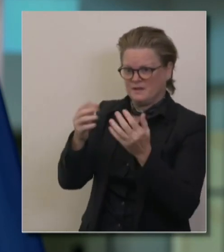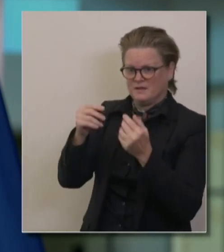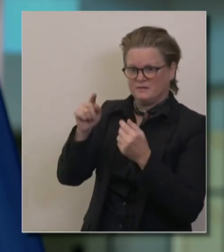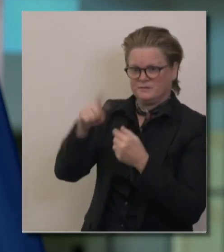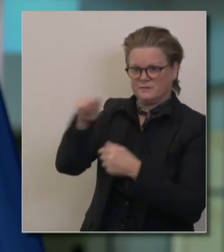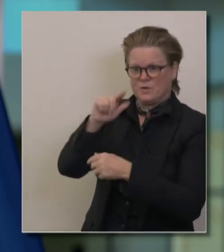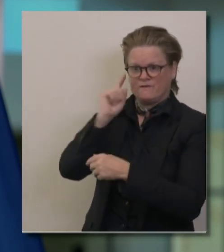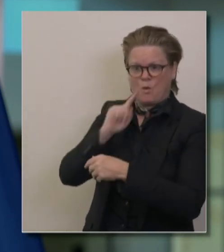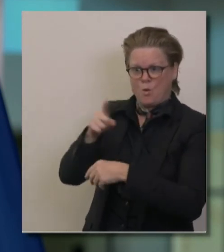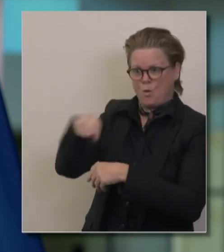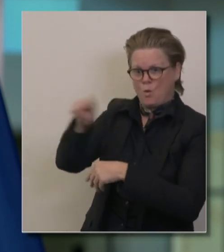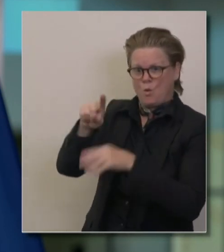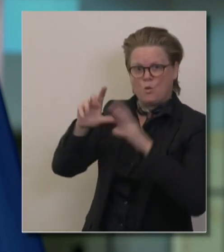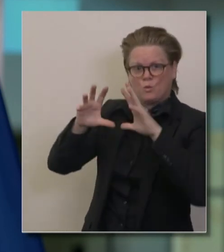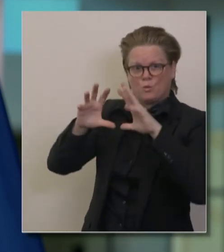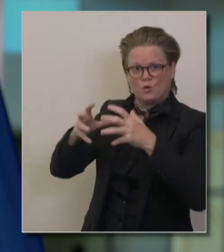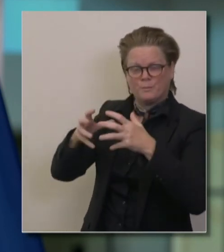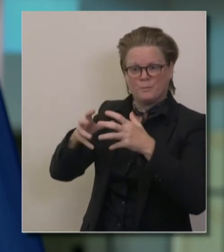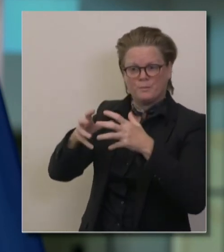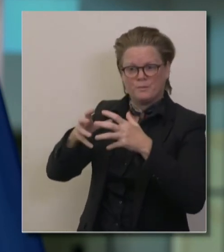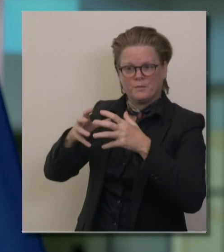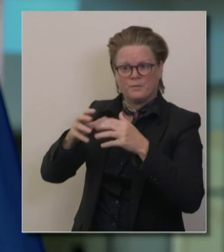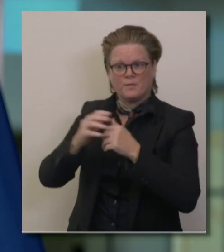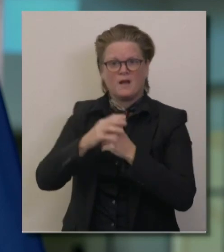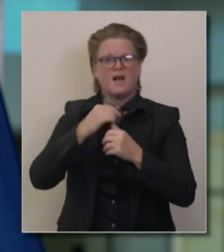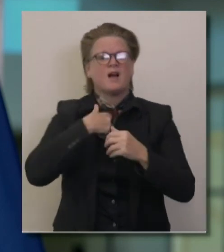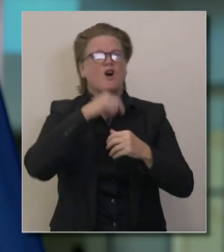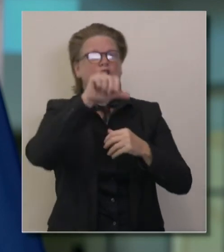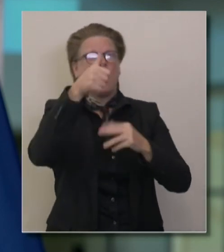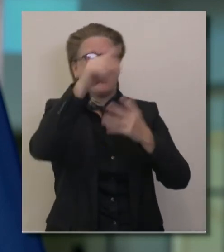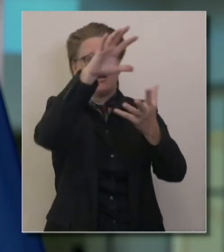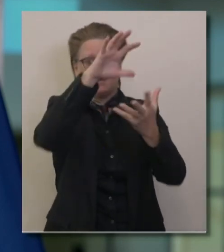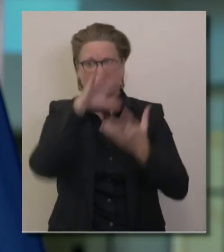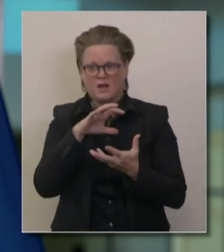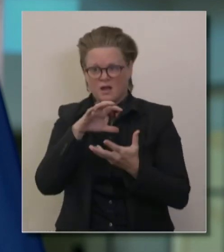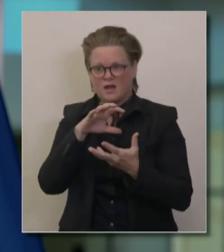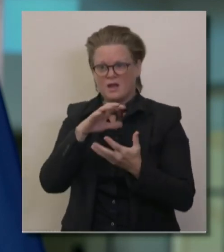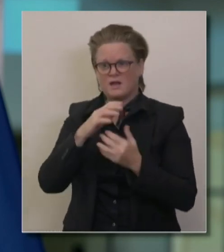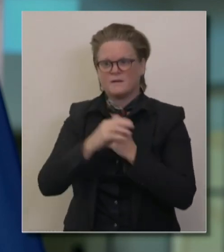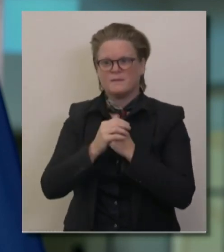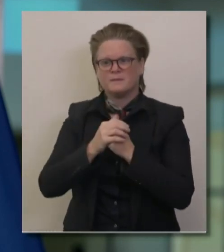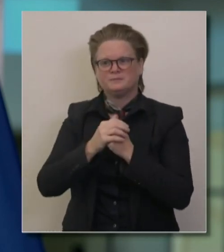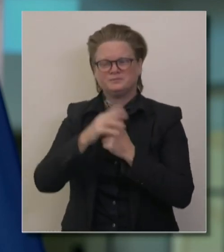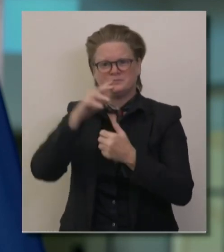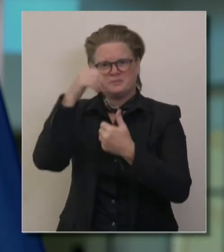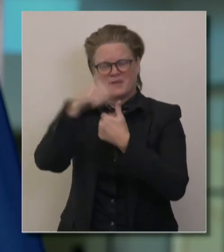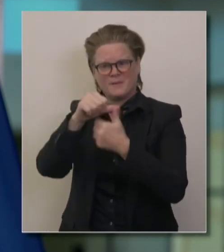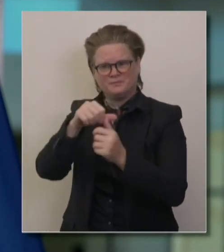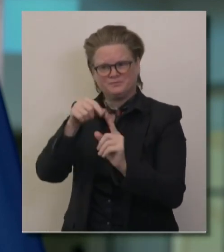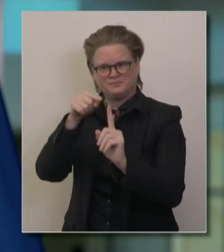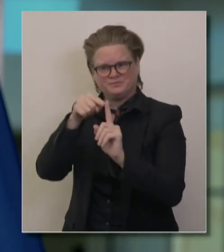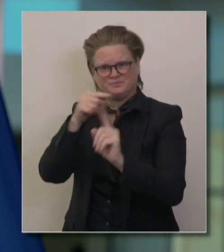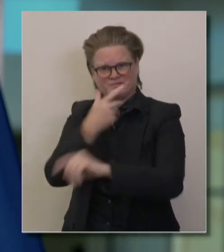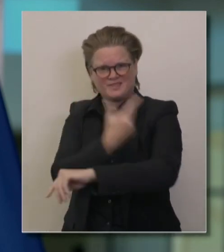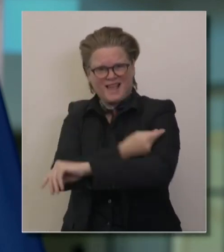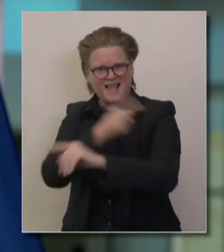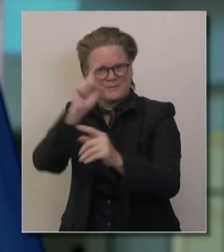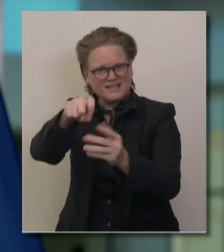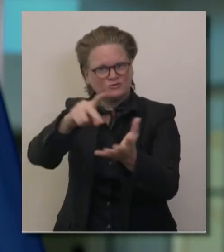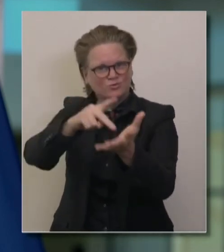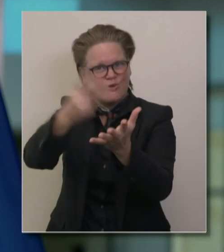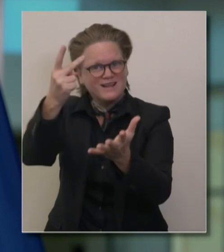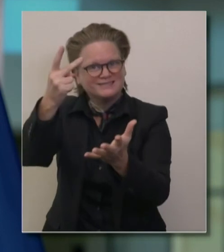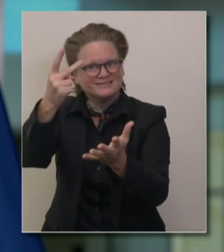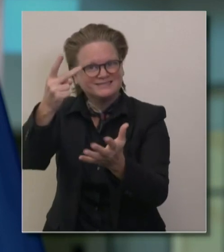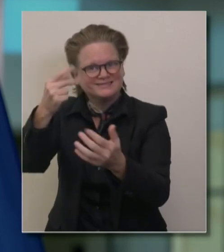for January second doses. We have a commitment to get the second doses to those doses three weeks afterwards so that